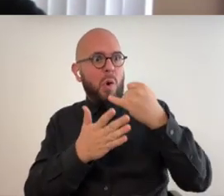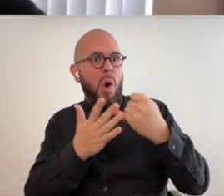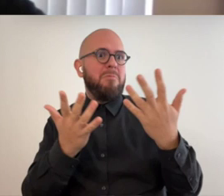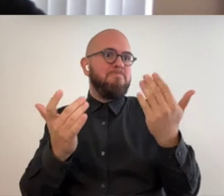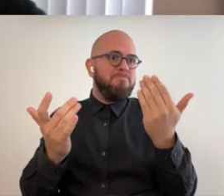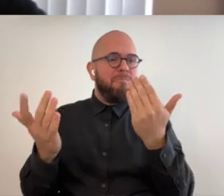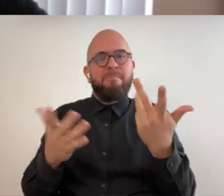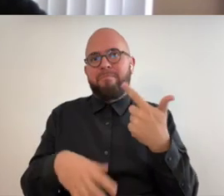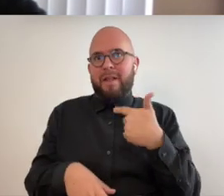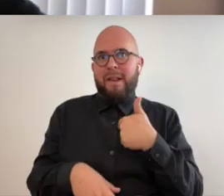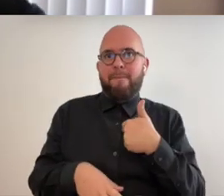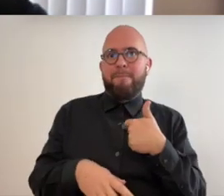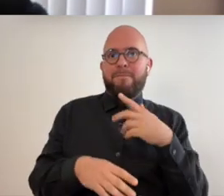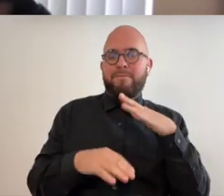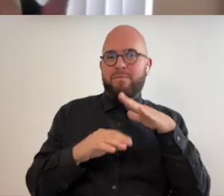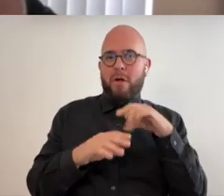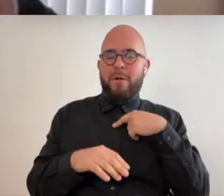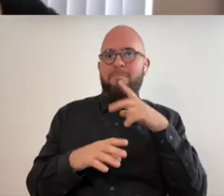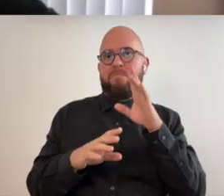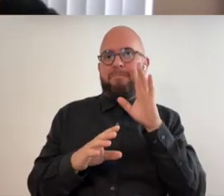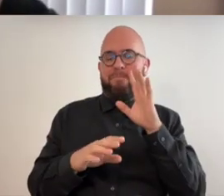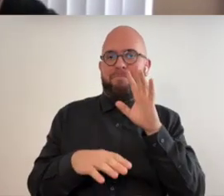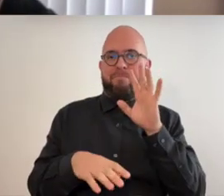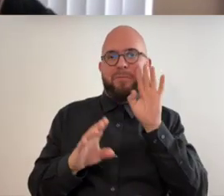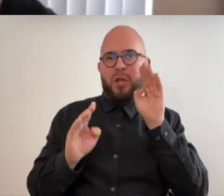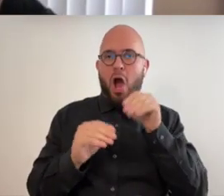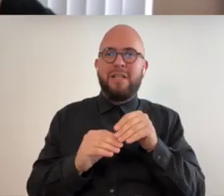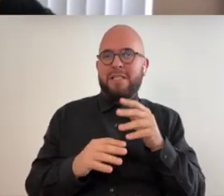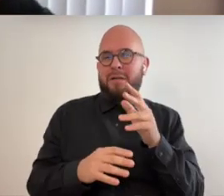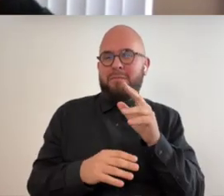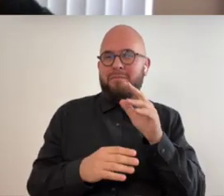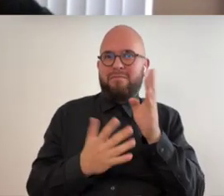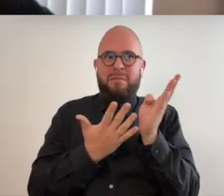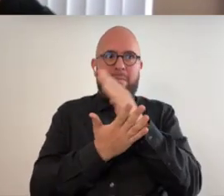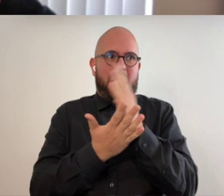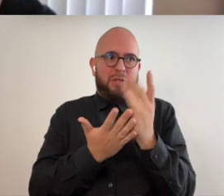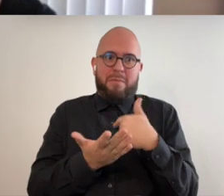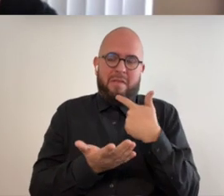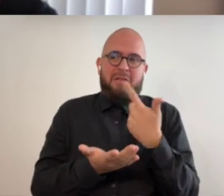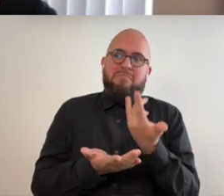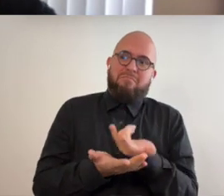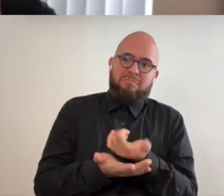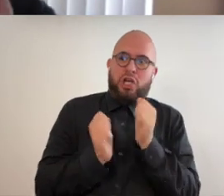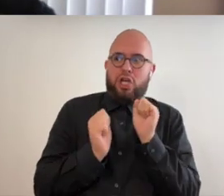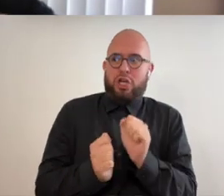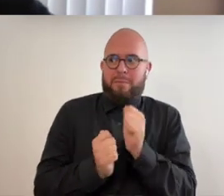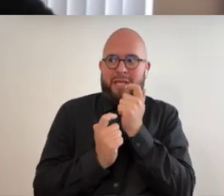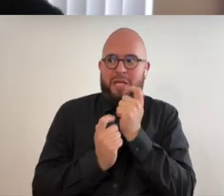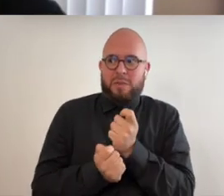disabilities and because i'm a person on the autism spectrum i thought this is something that could be really interesting and also